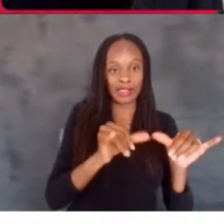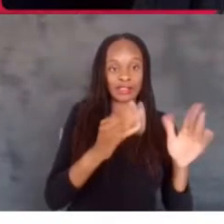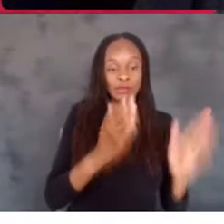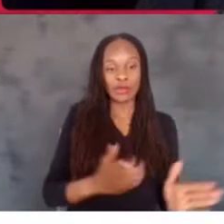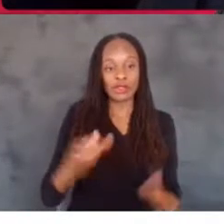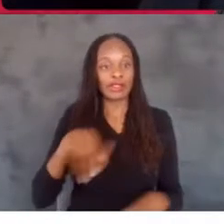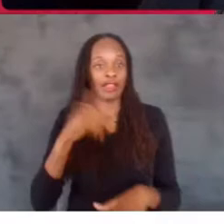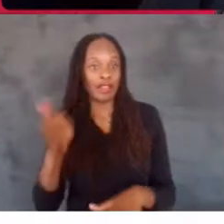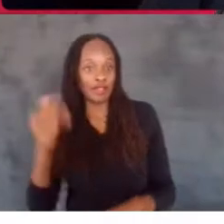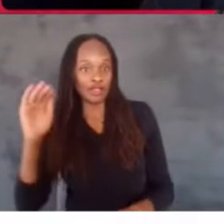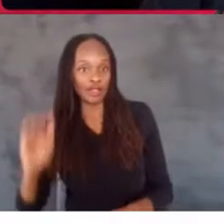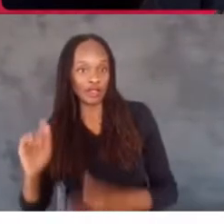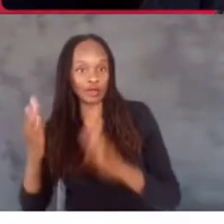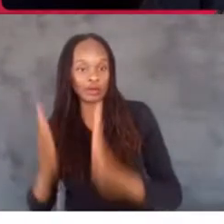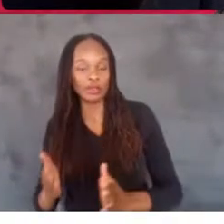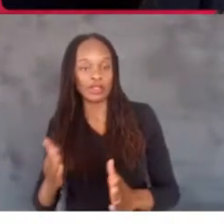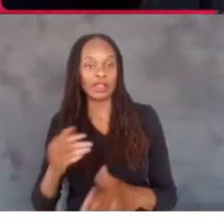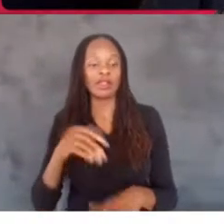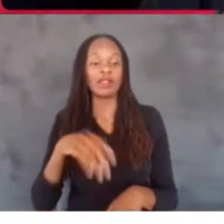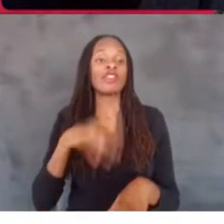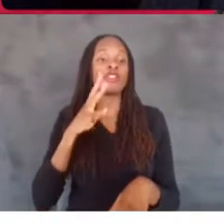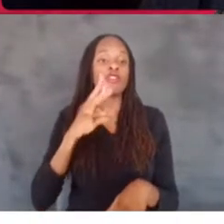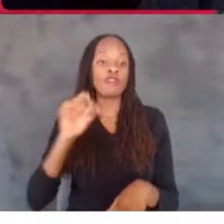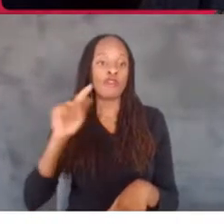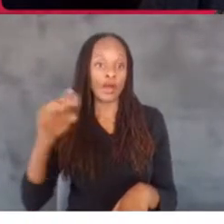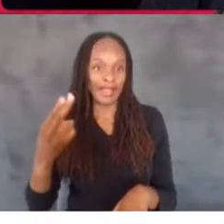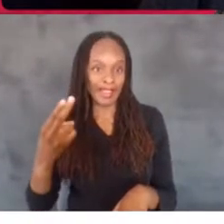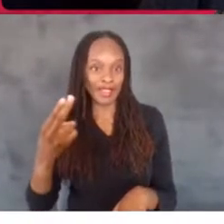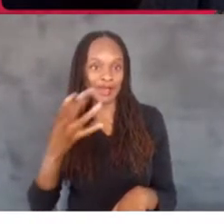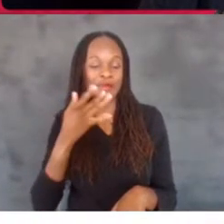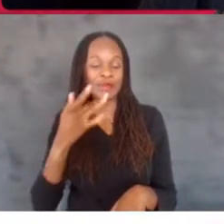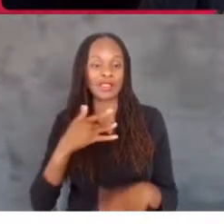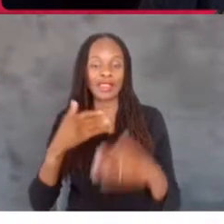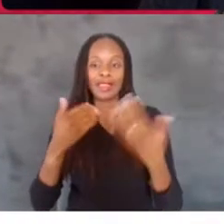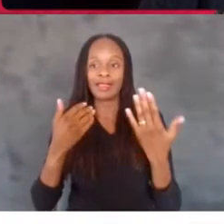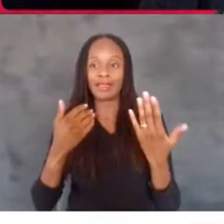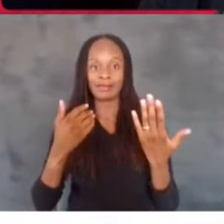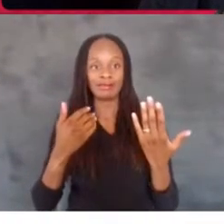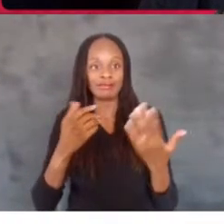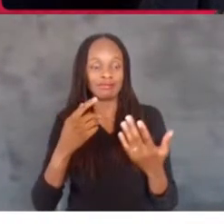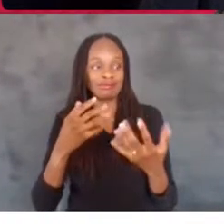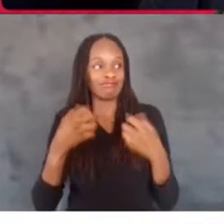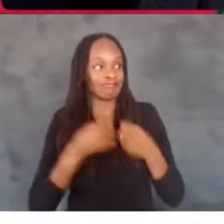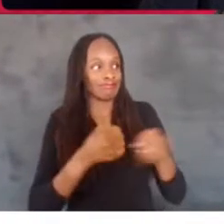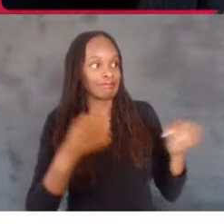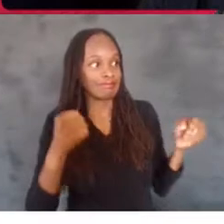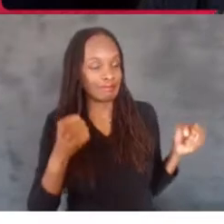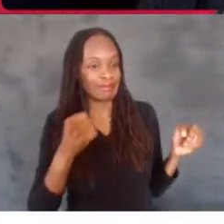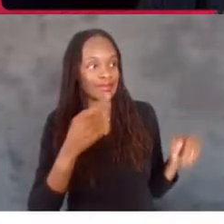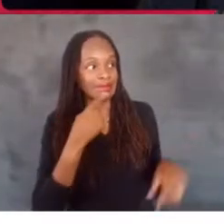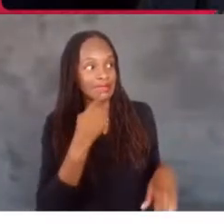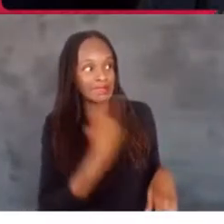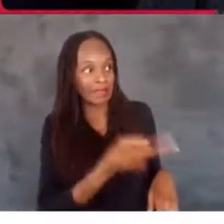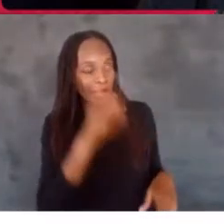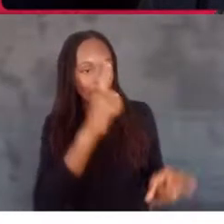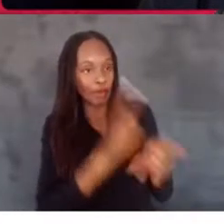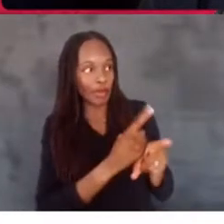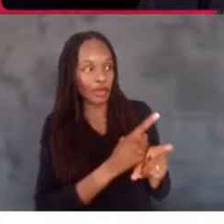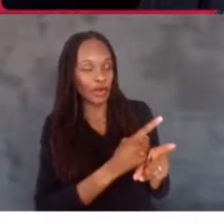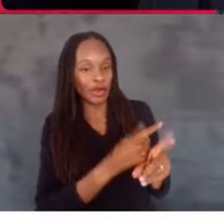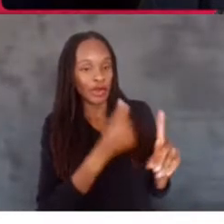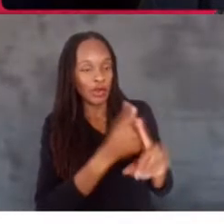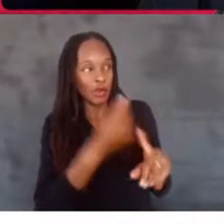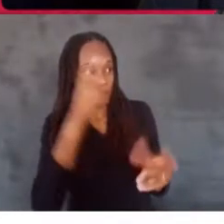40th birthday, there's a huge reveal of telling him, telling the brother that believes he's a little